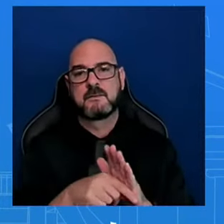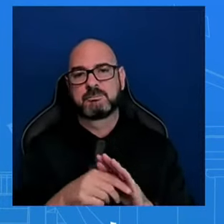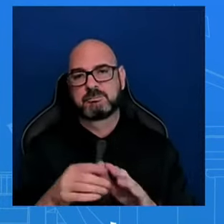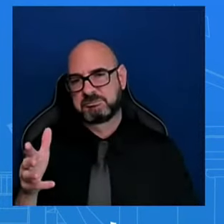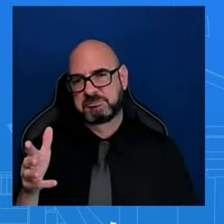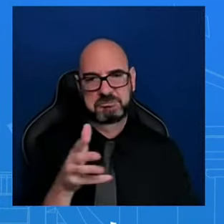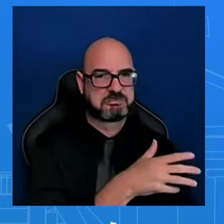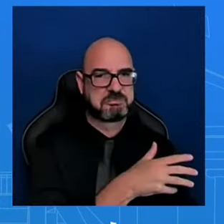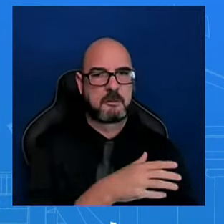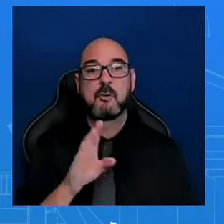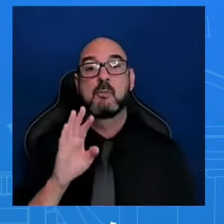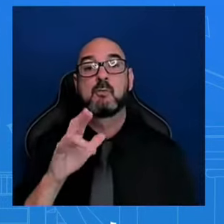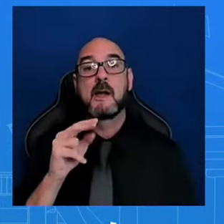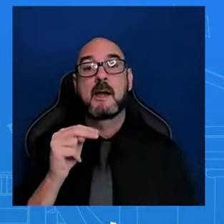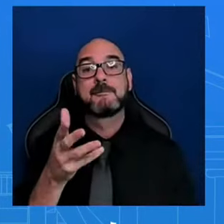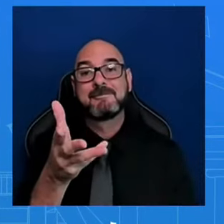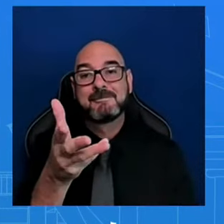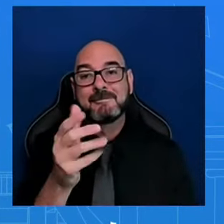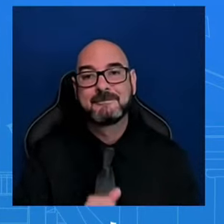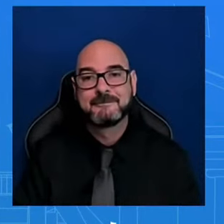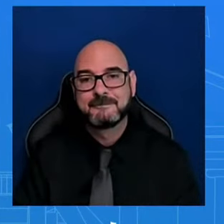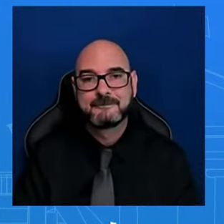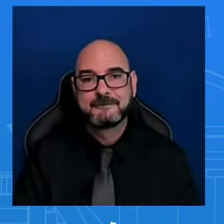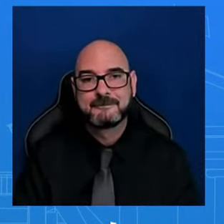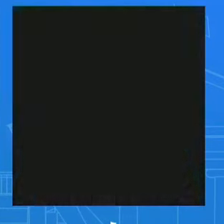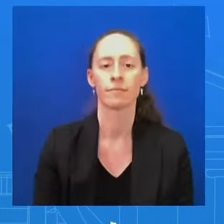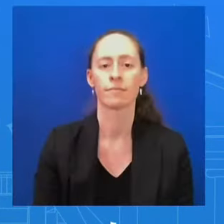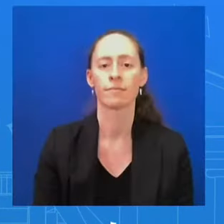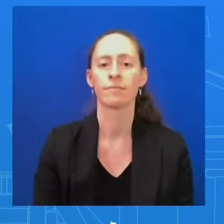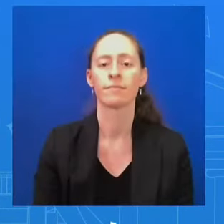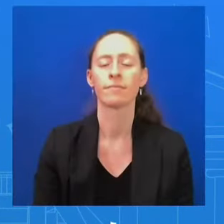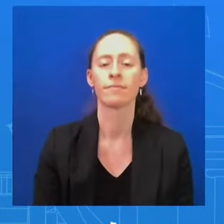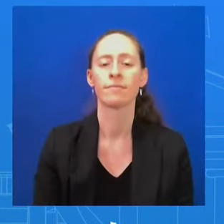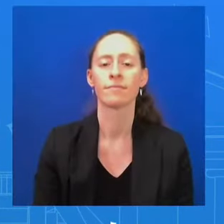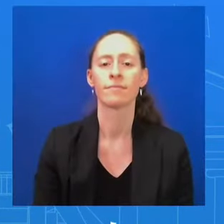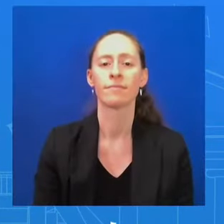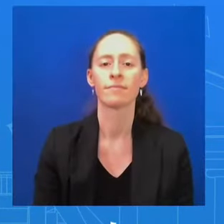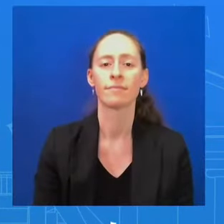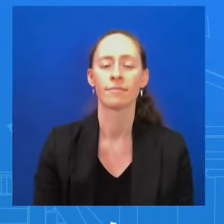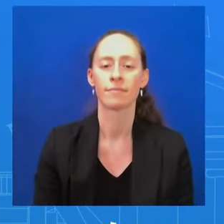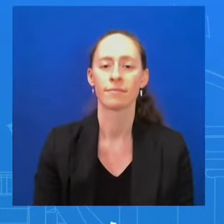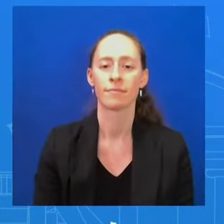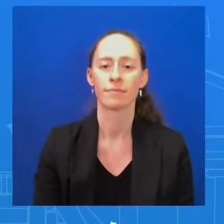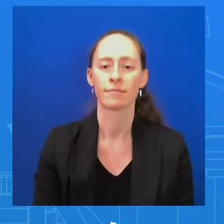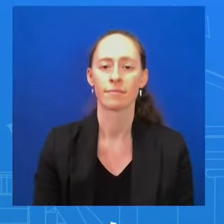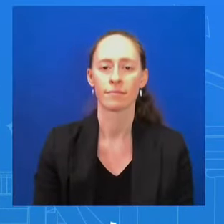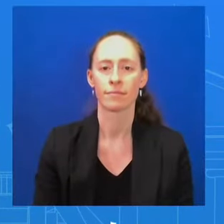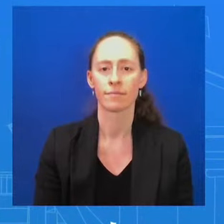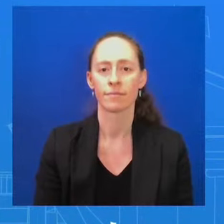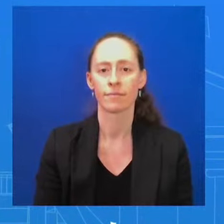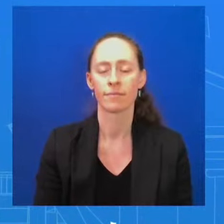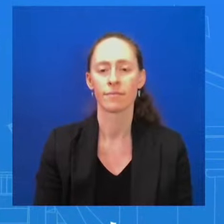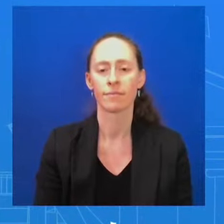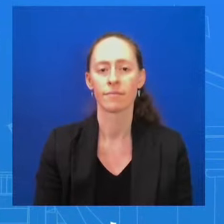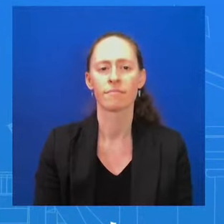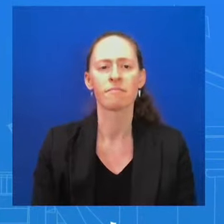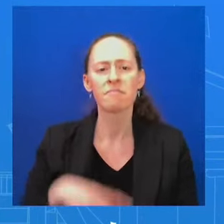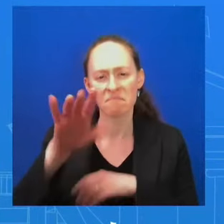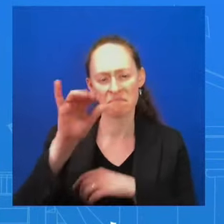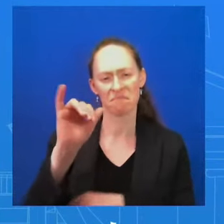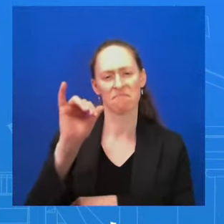I guess I wanted to just clean up something that you've spoken to today. Would you categorize the